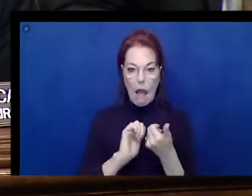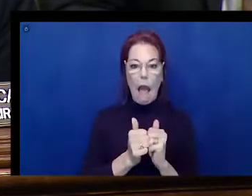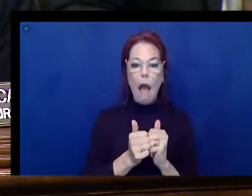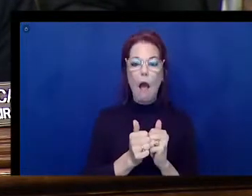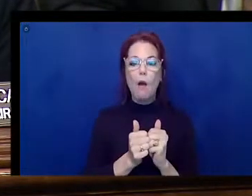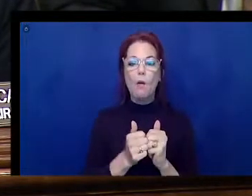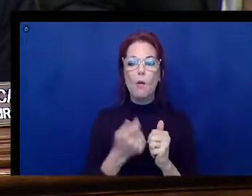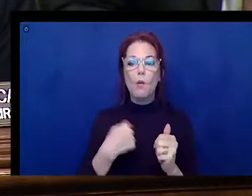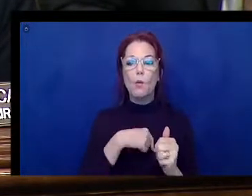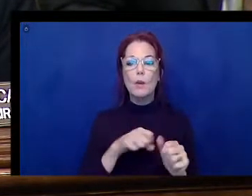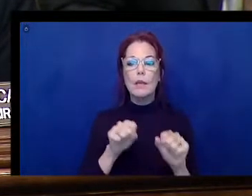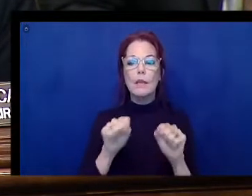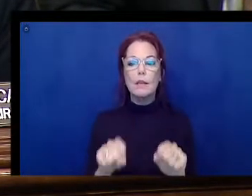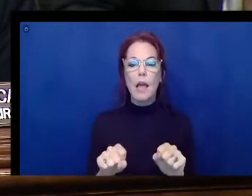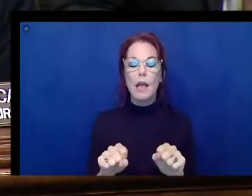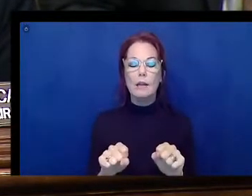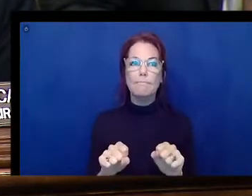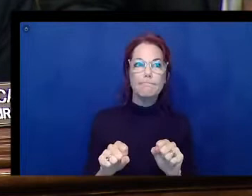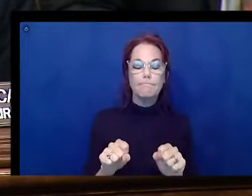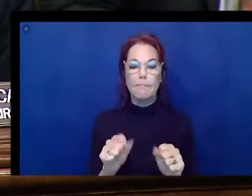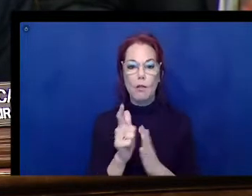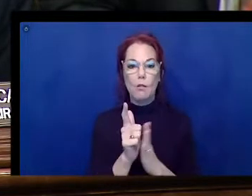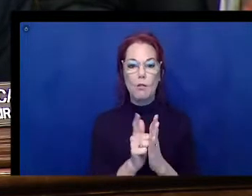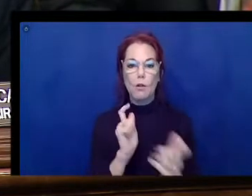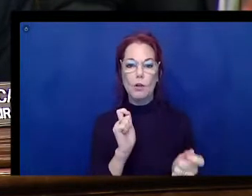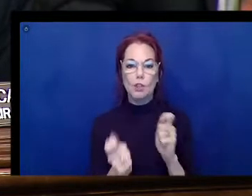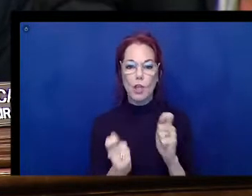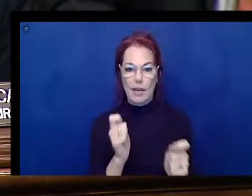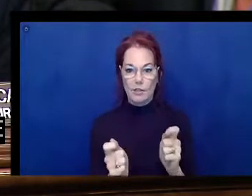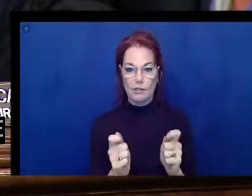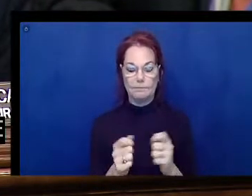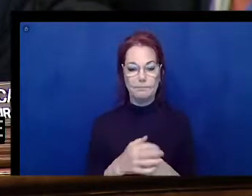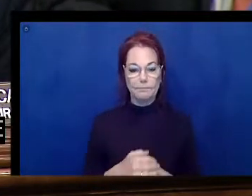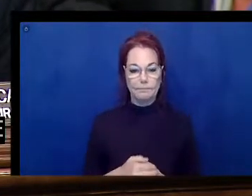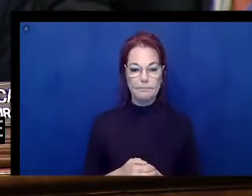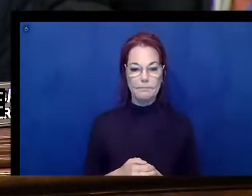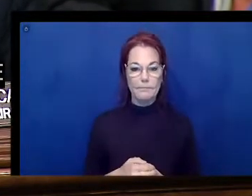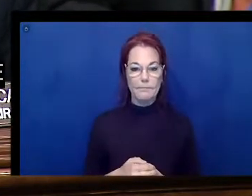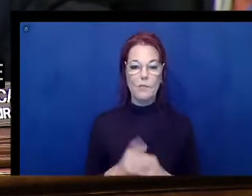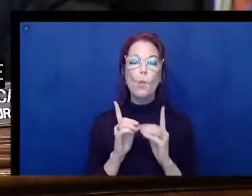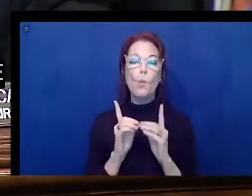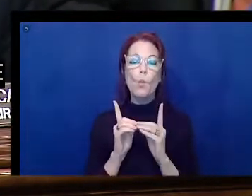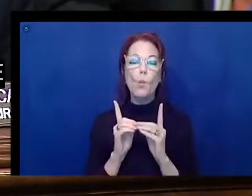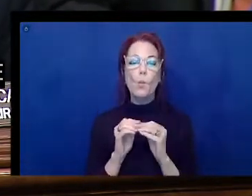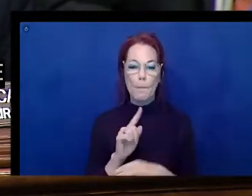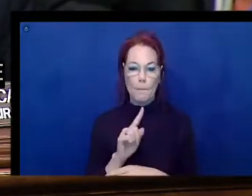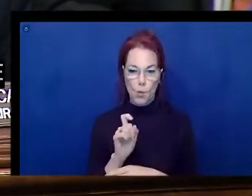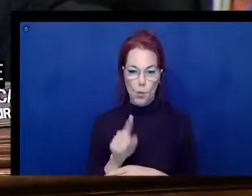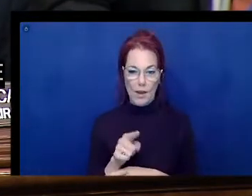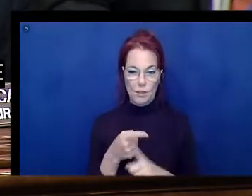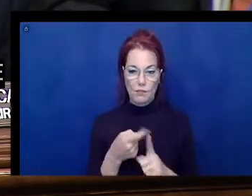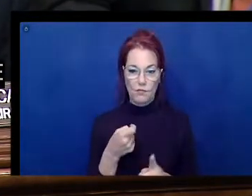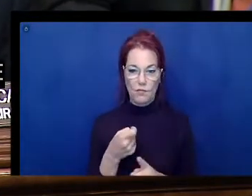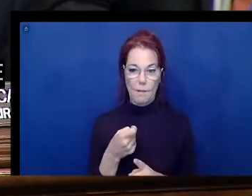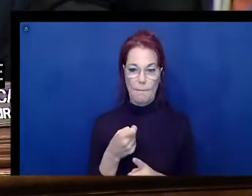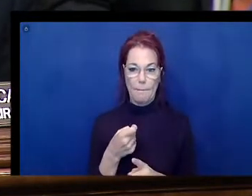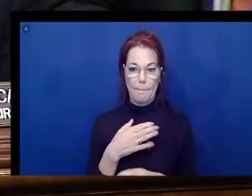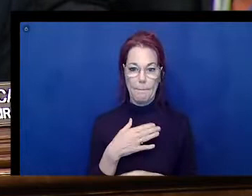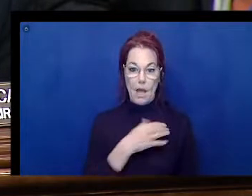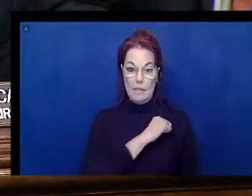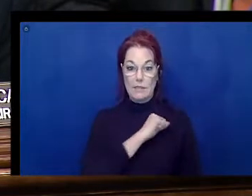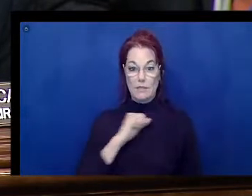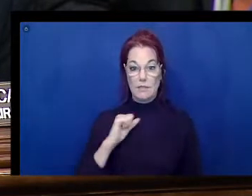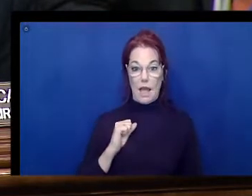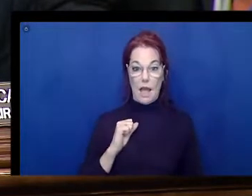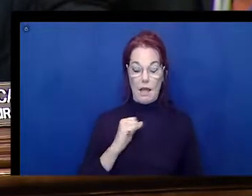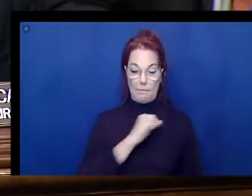in fact, change the law. Just have one more question that my staff has given me,